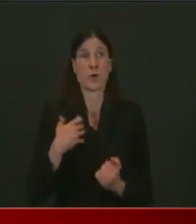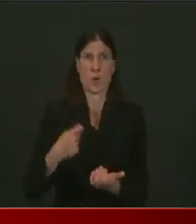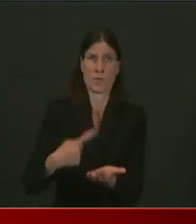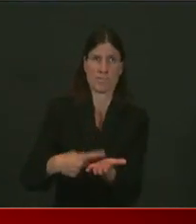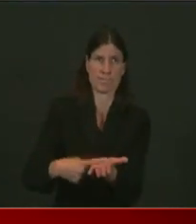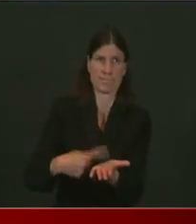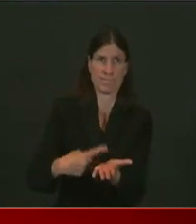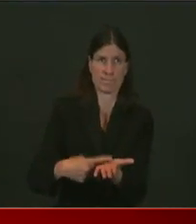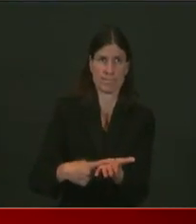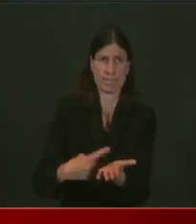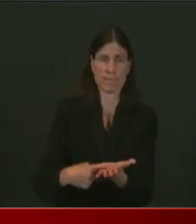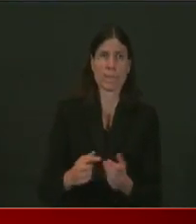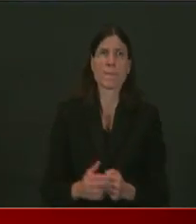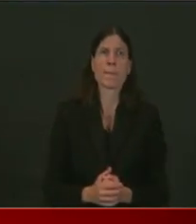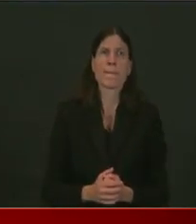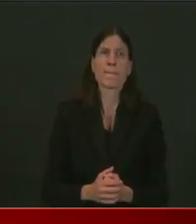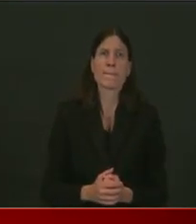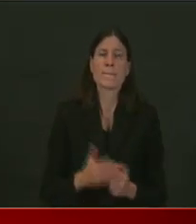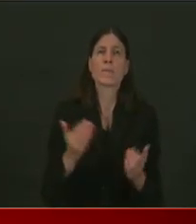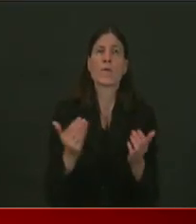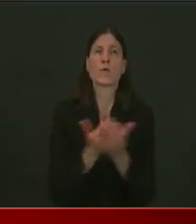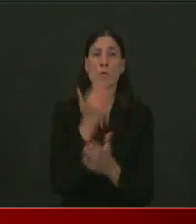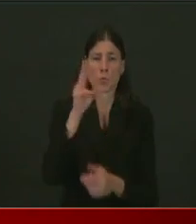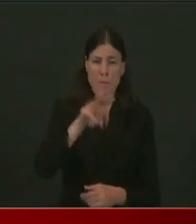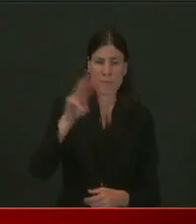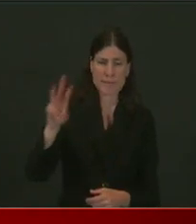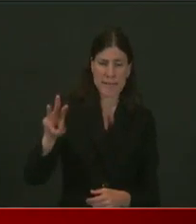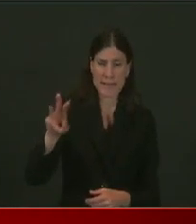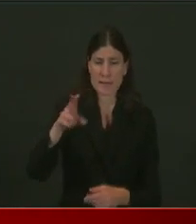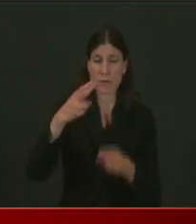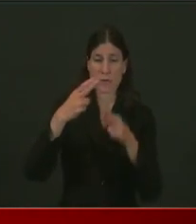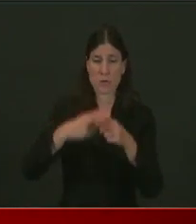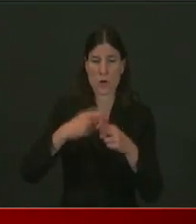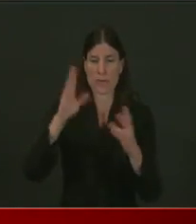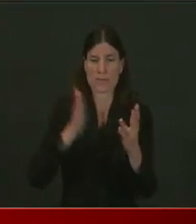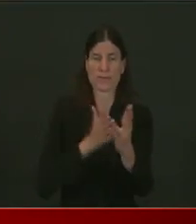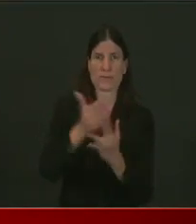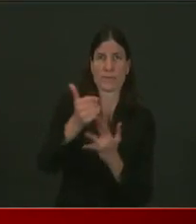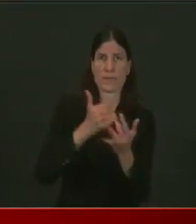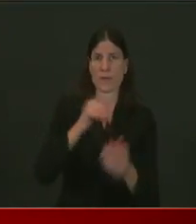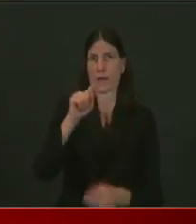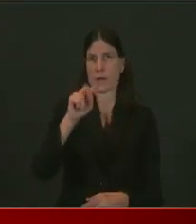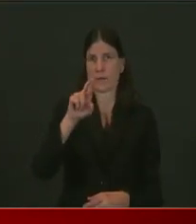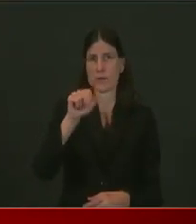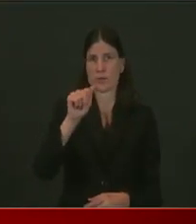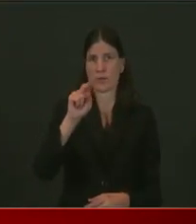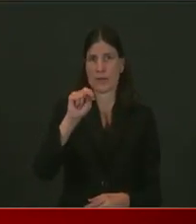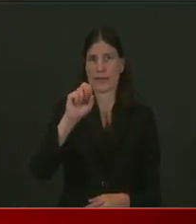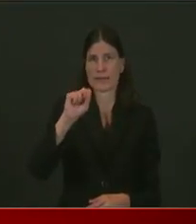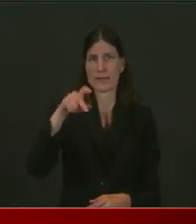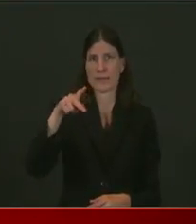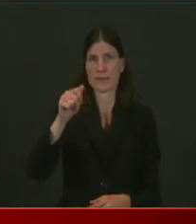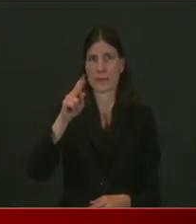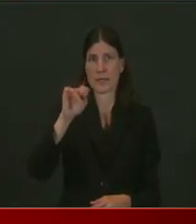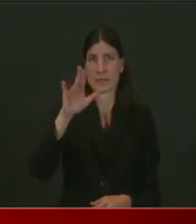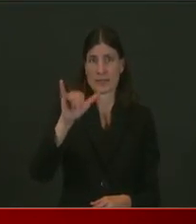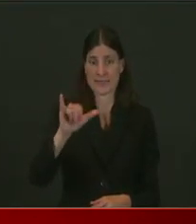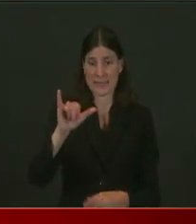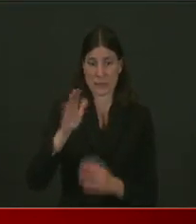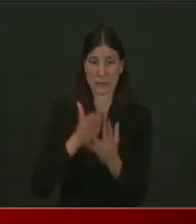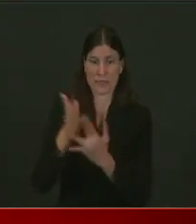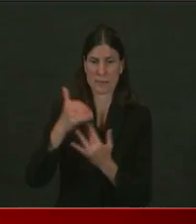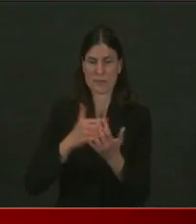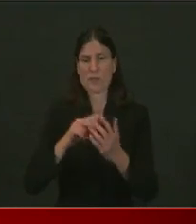hopefully at this point, everyone knows that thanks to the extremely hard work of our federal delegation led by Senator Reed.